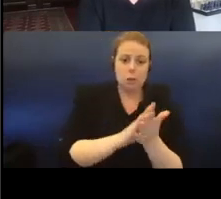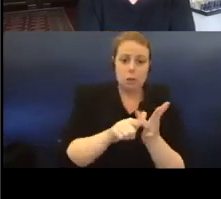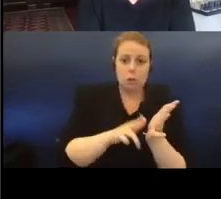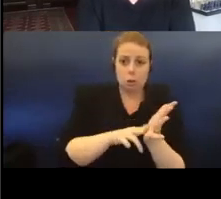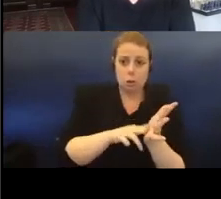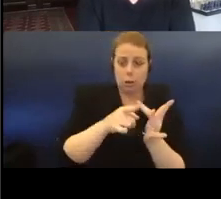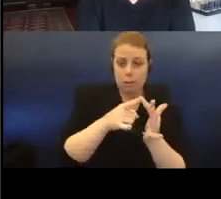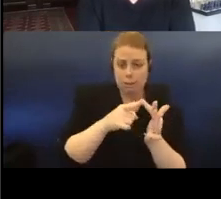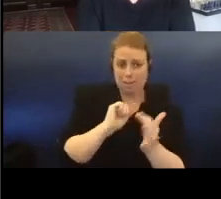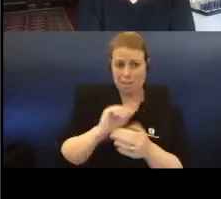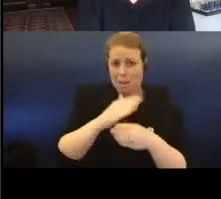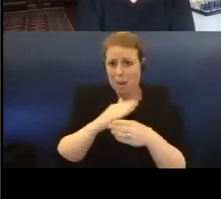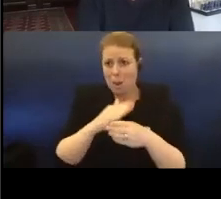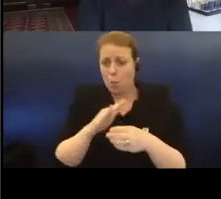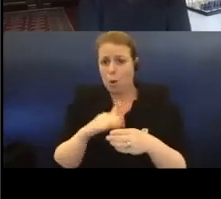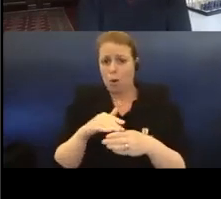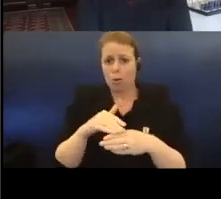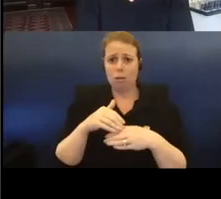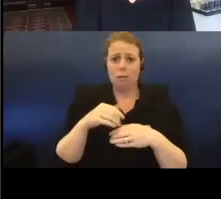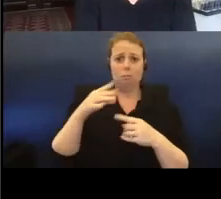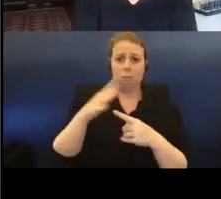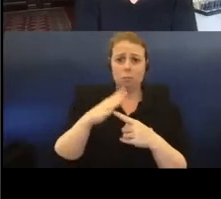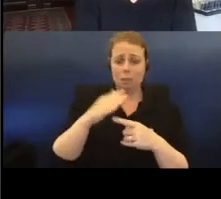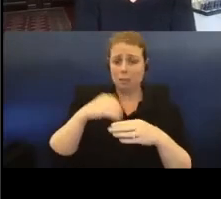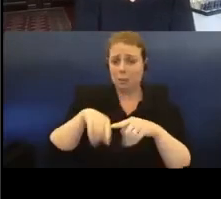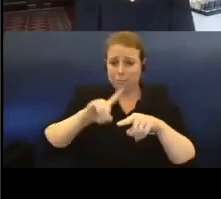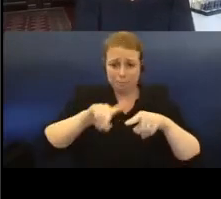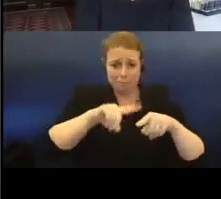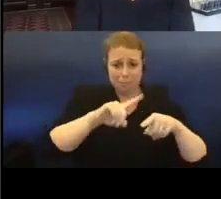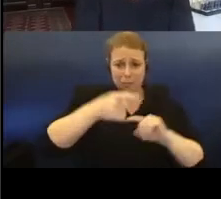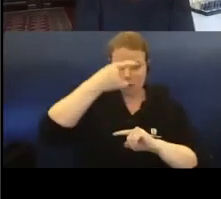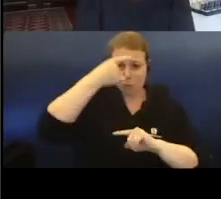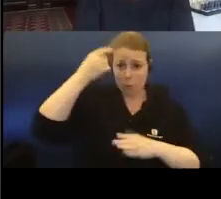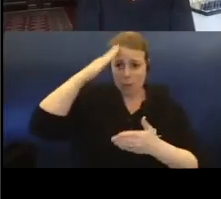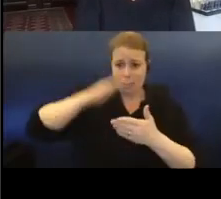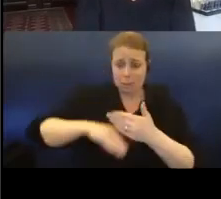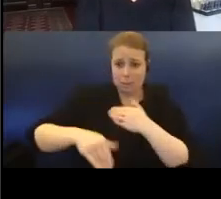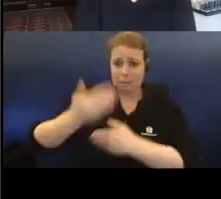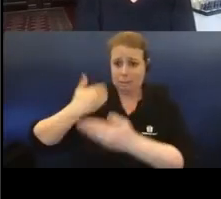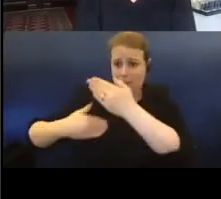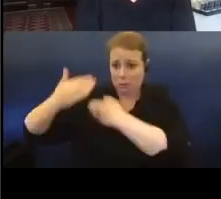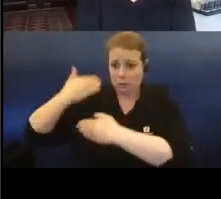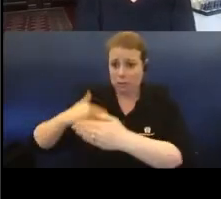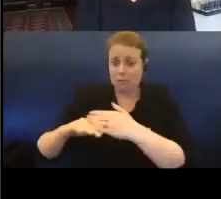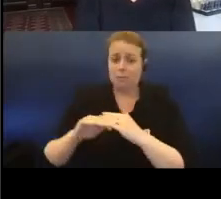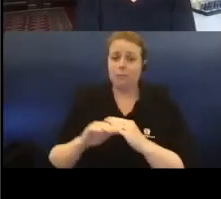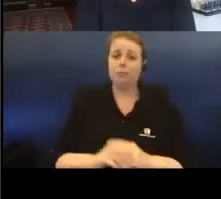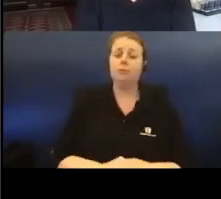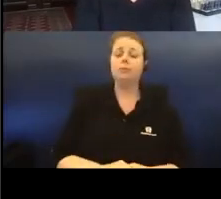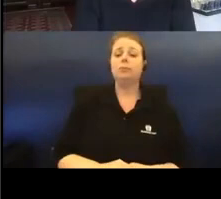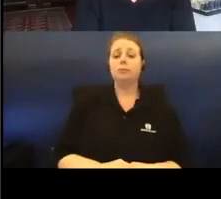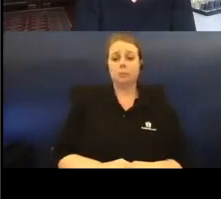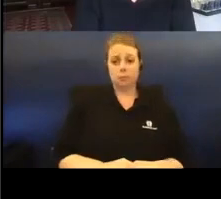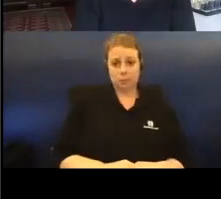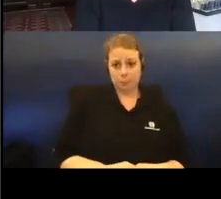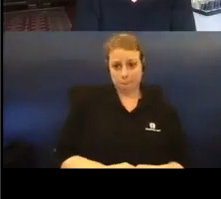encompassed sites of significance, including Auschwitz, Chernobyl, Fukushima, Hiroshima, Meralinga, New York, Wounded Knee and former